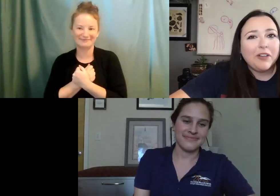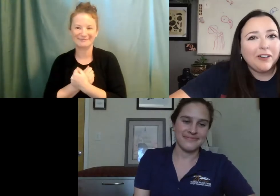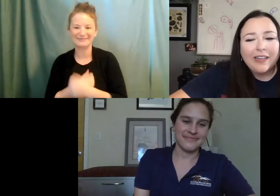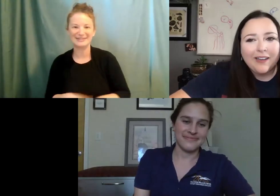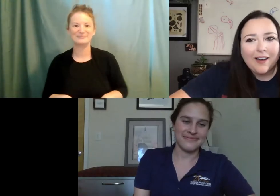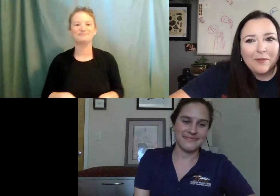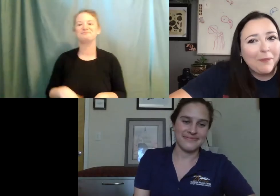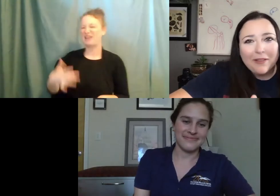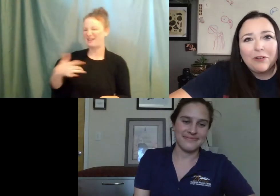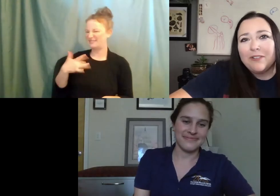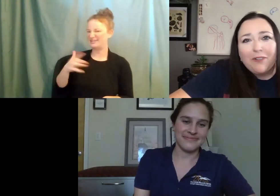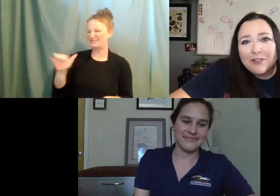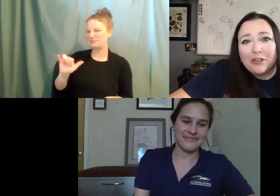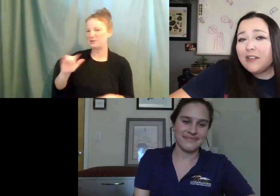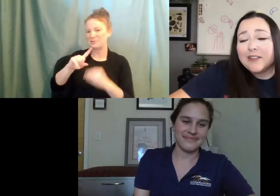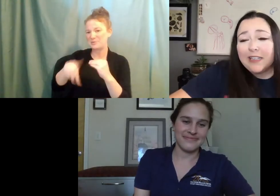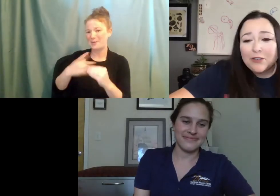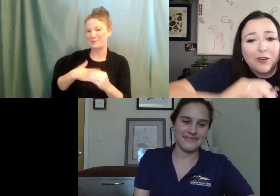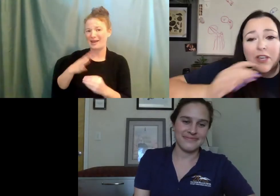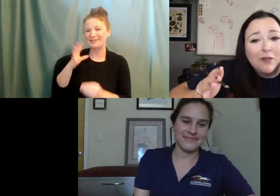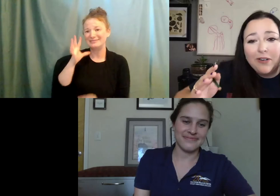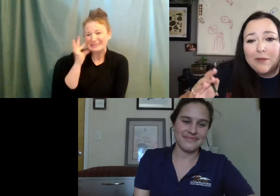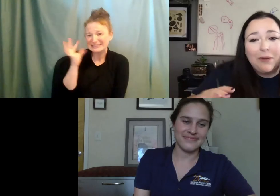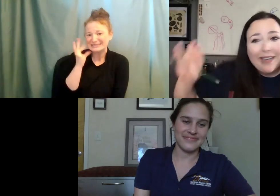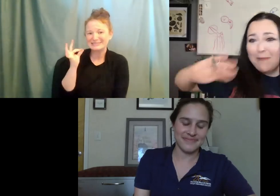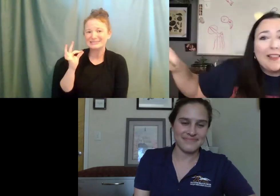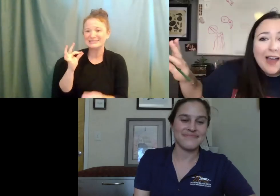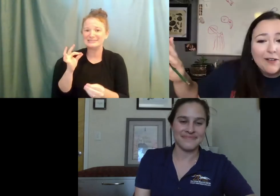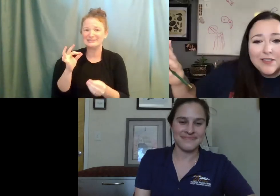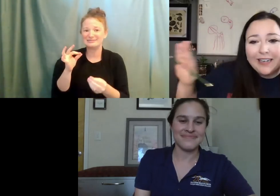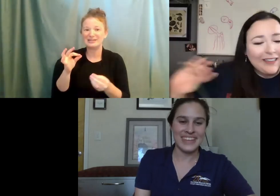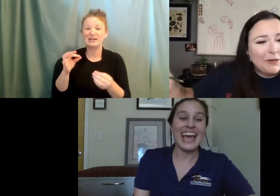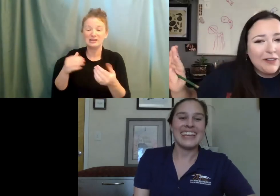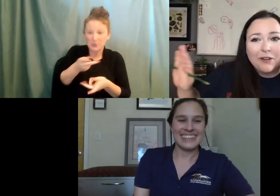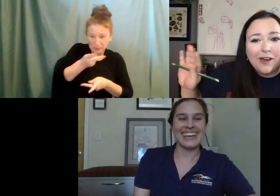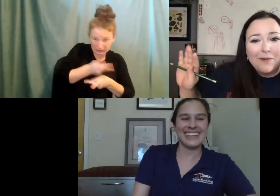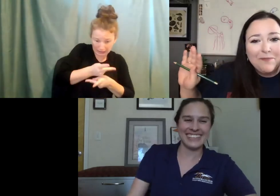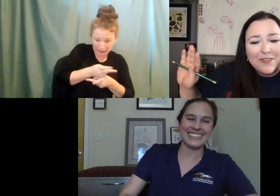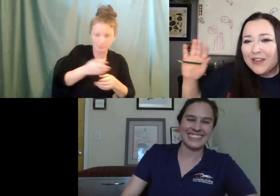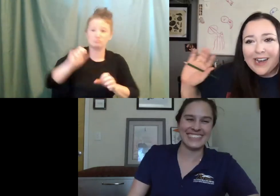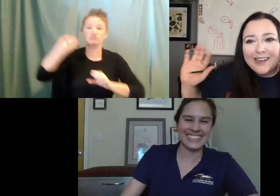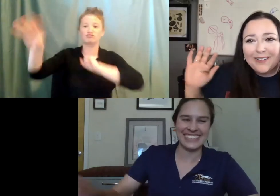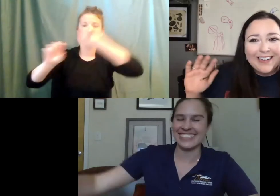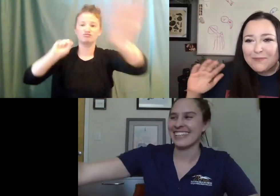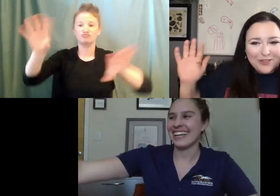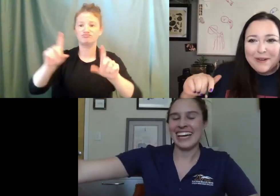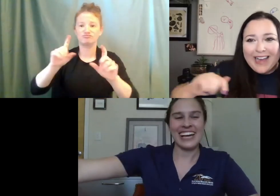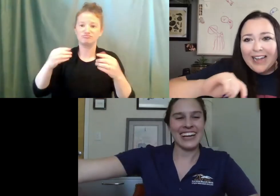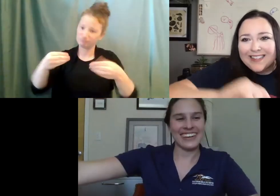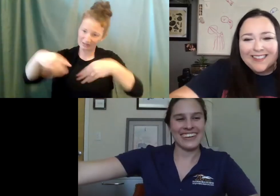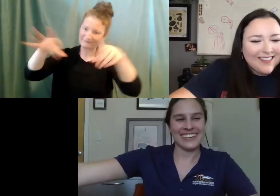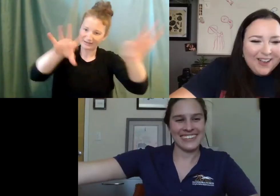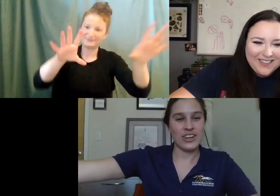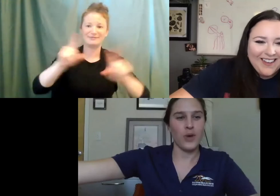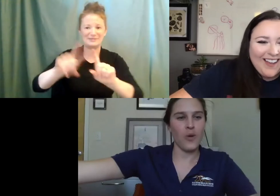very similarly, um, about my little foster kittens. Like they're so cute, but get them out of the house and get them into their own house, but I don't end up with too many